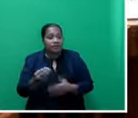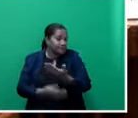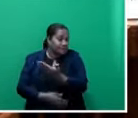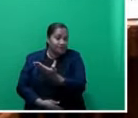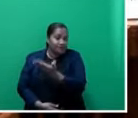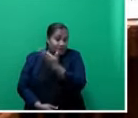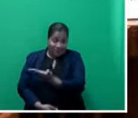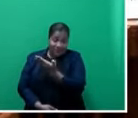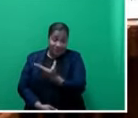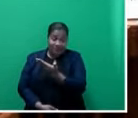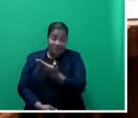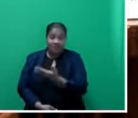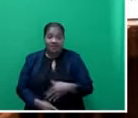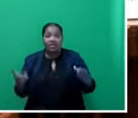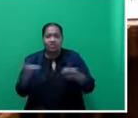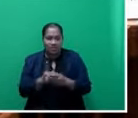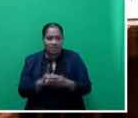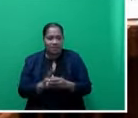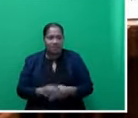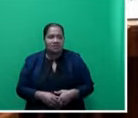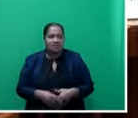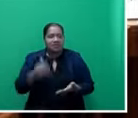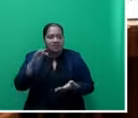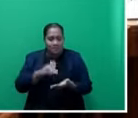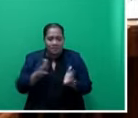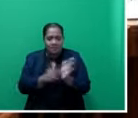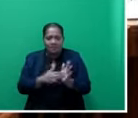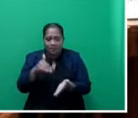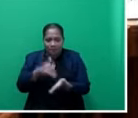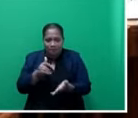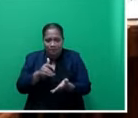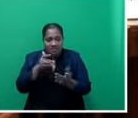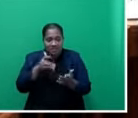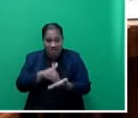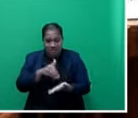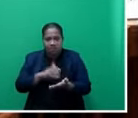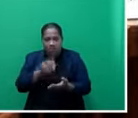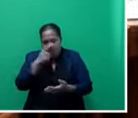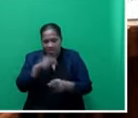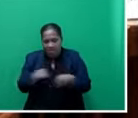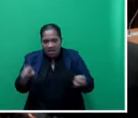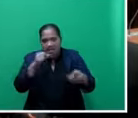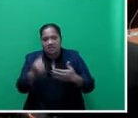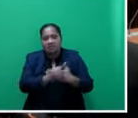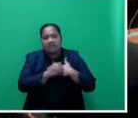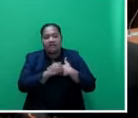evacuation centres and multi-purpose centres so that our people can be safe. Thank you, Mr. Speeter, sir.